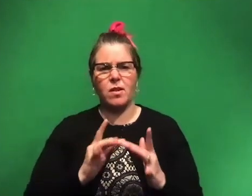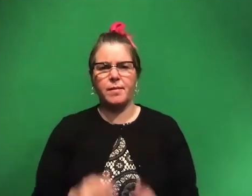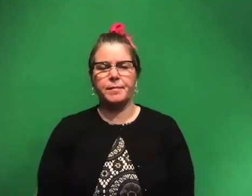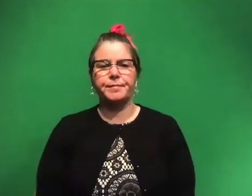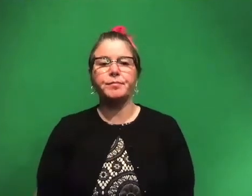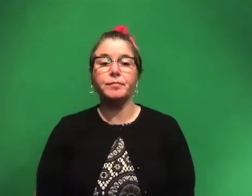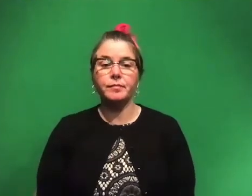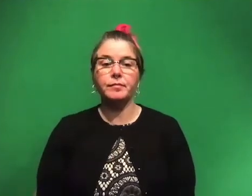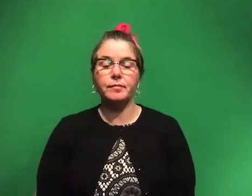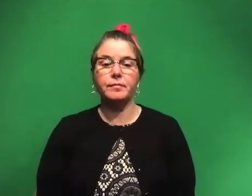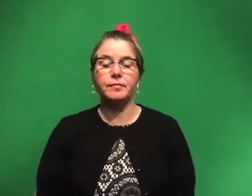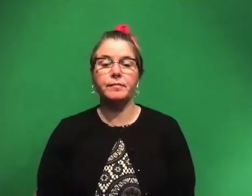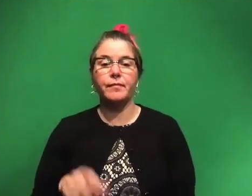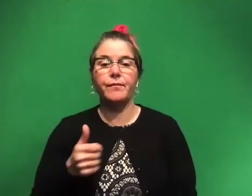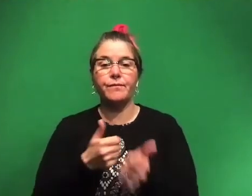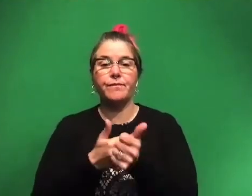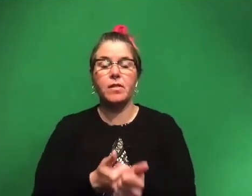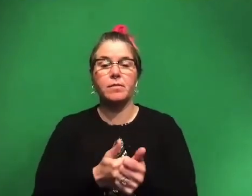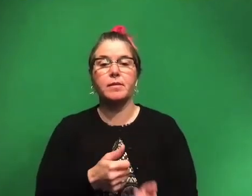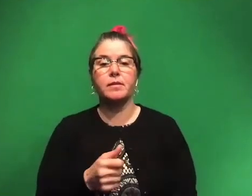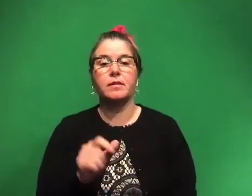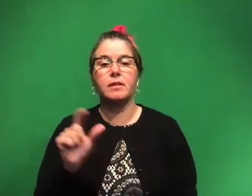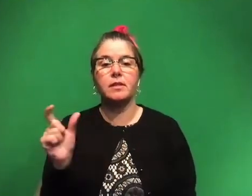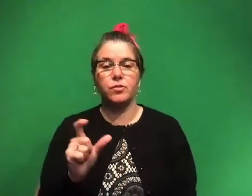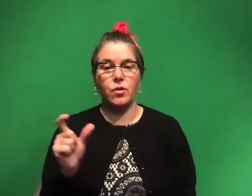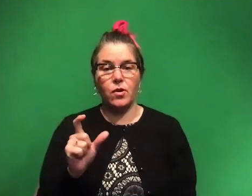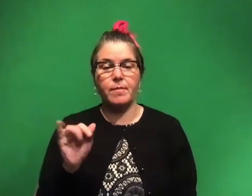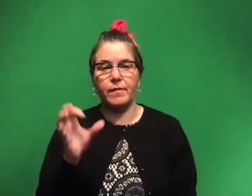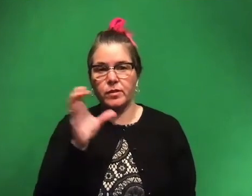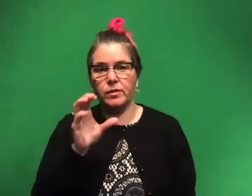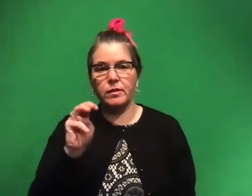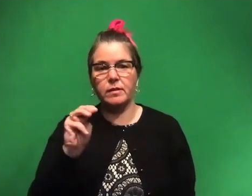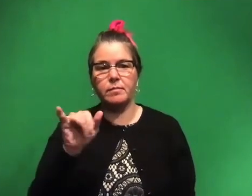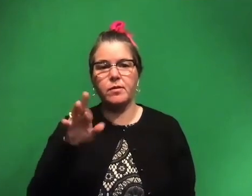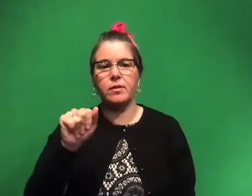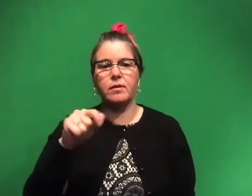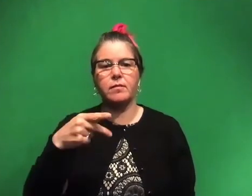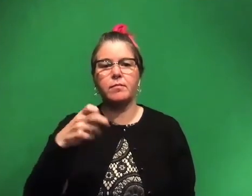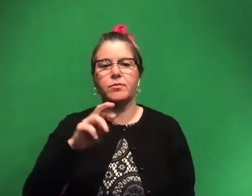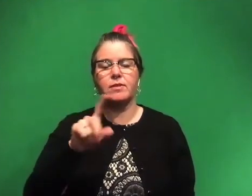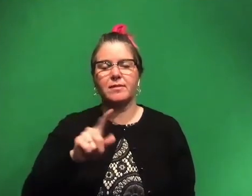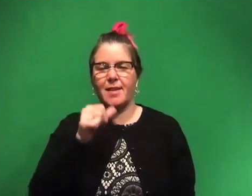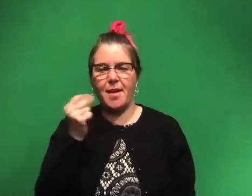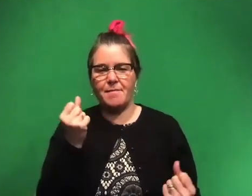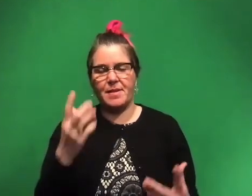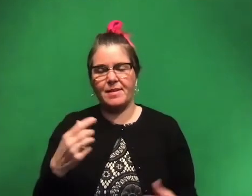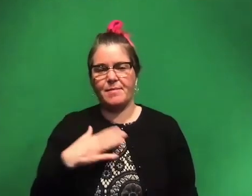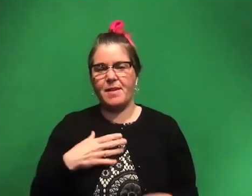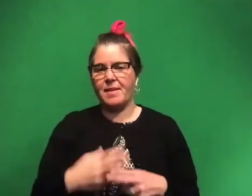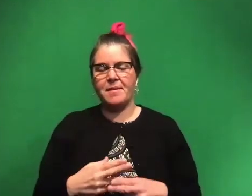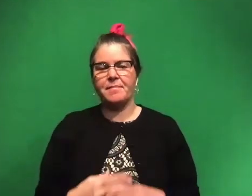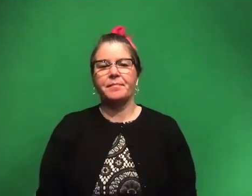Sure. Um, so you can follow me on Instagram. If you search Miria Perez, there's not very many of Mirias out there.